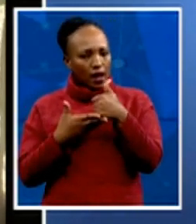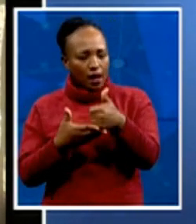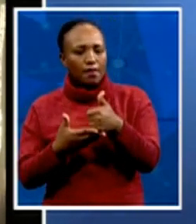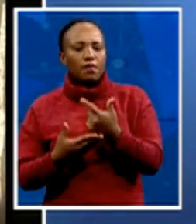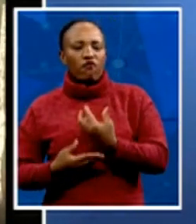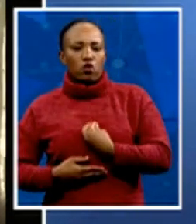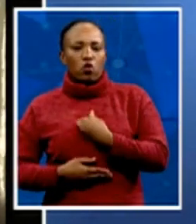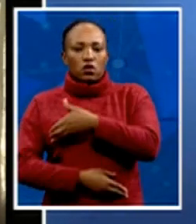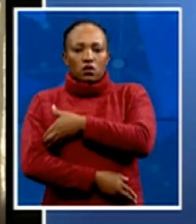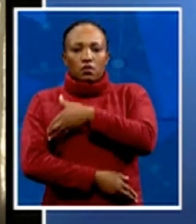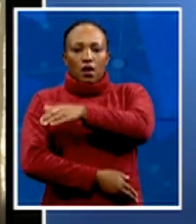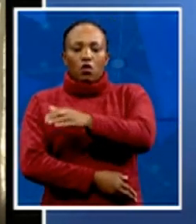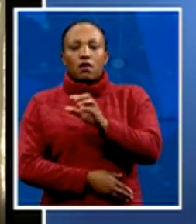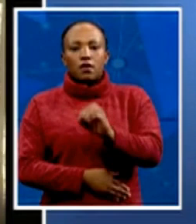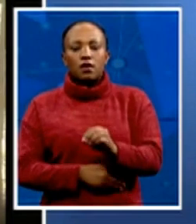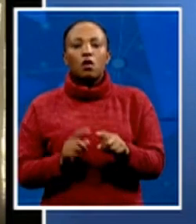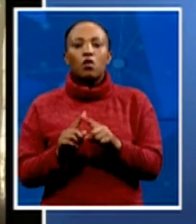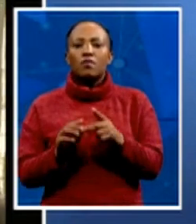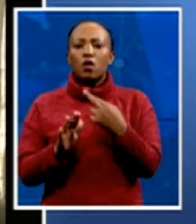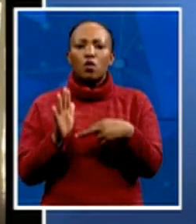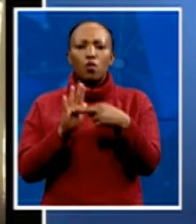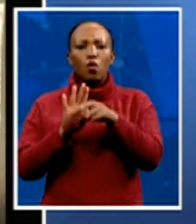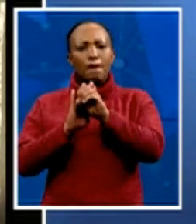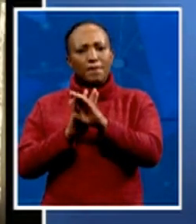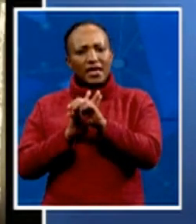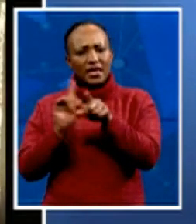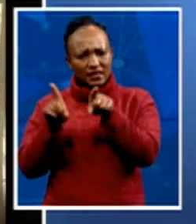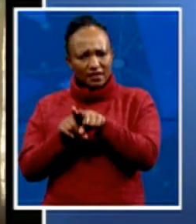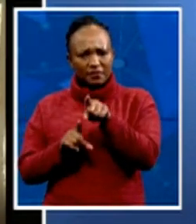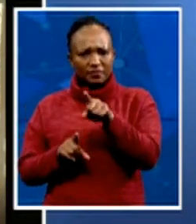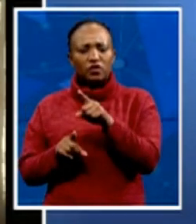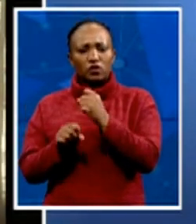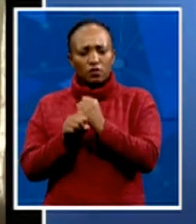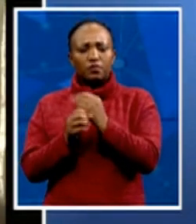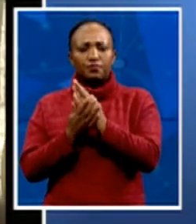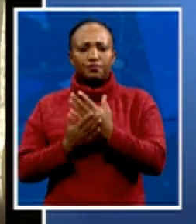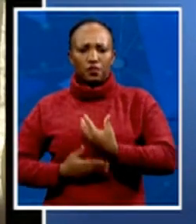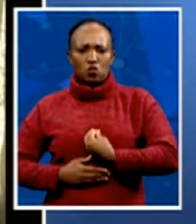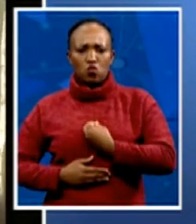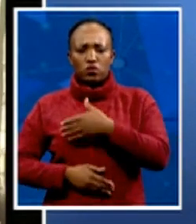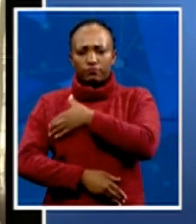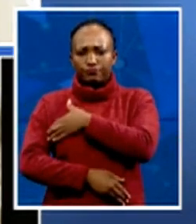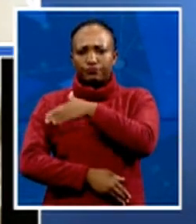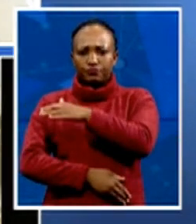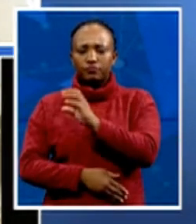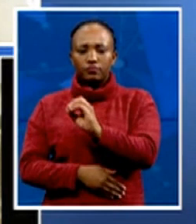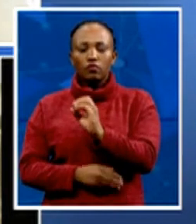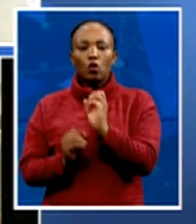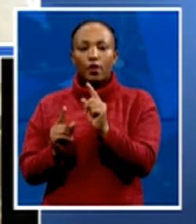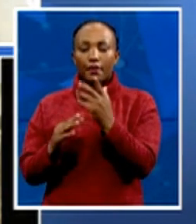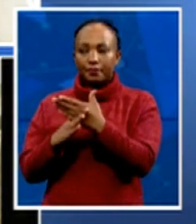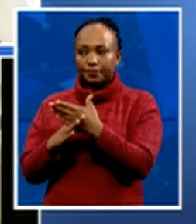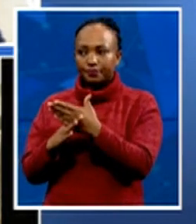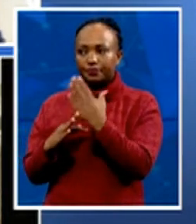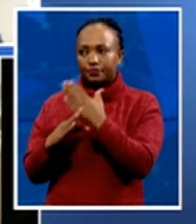media in ensuring that there's youth empowerment? So I think that we need to shift our mindset to youth empowerment. I'm going to